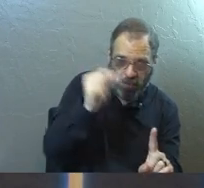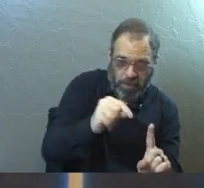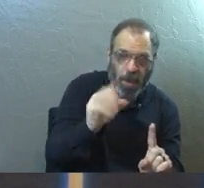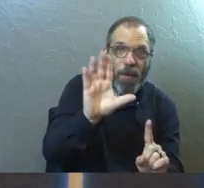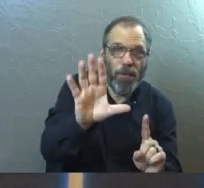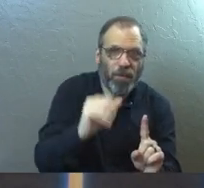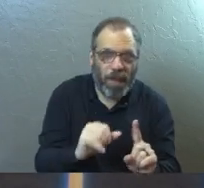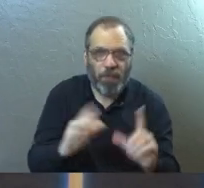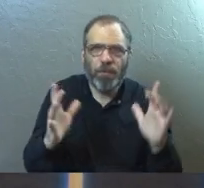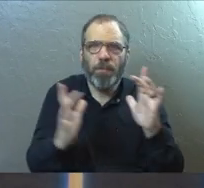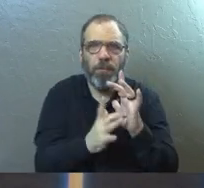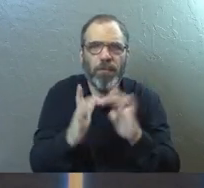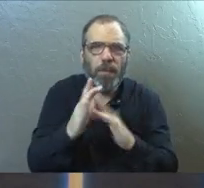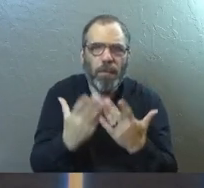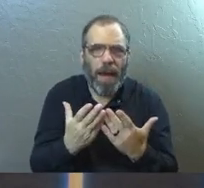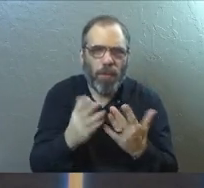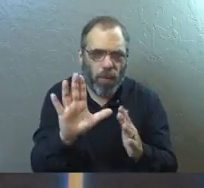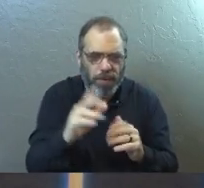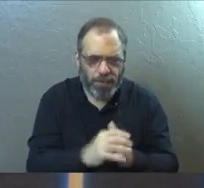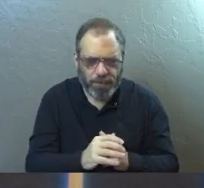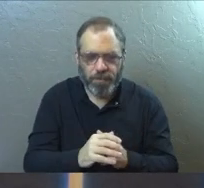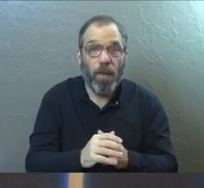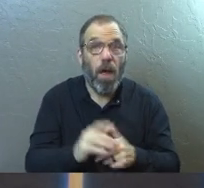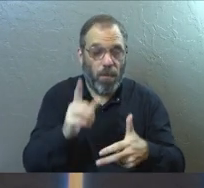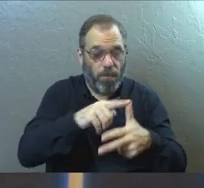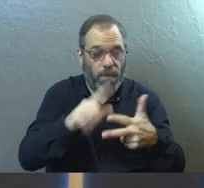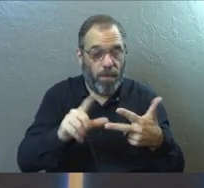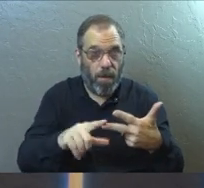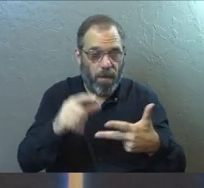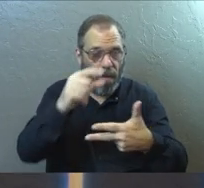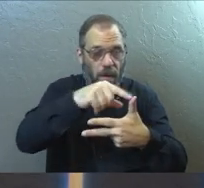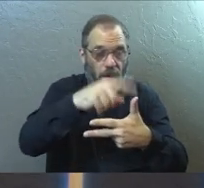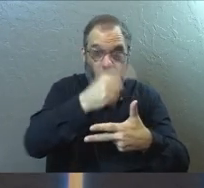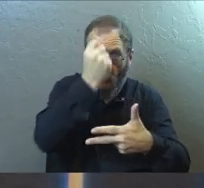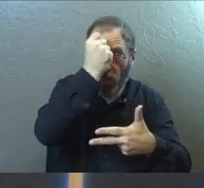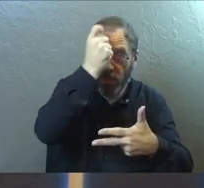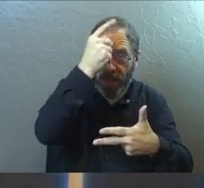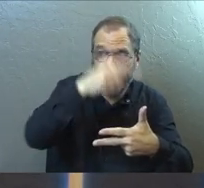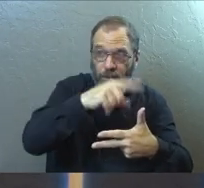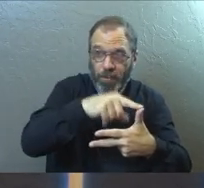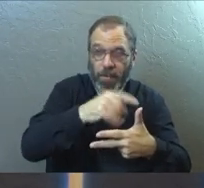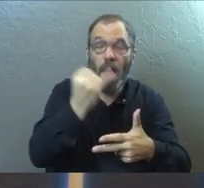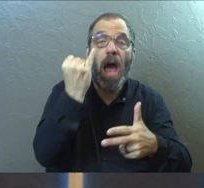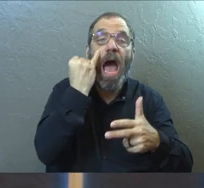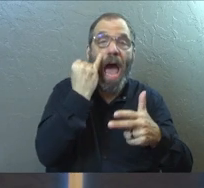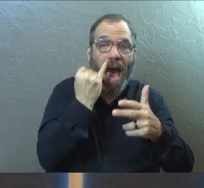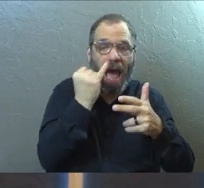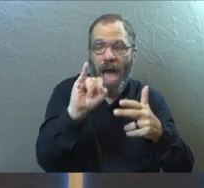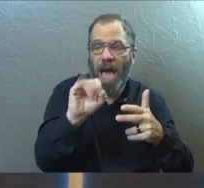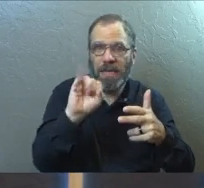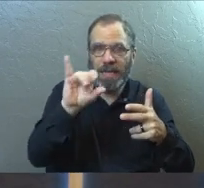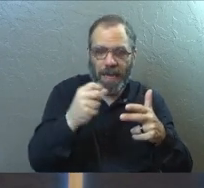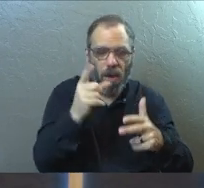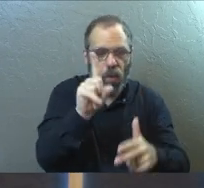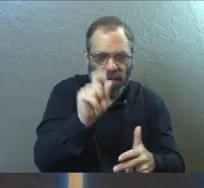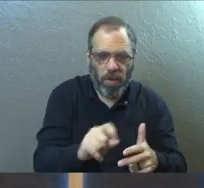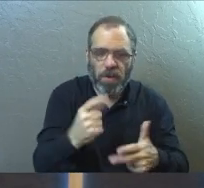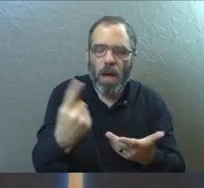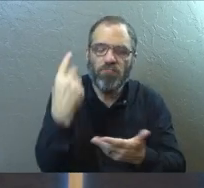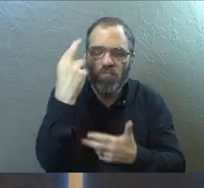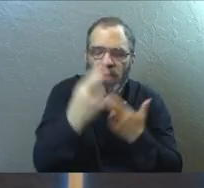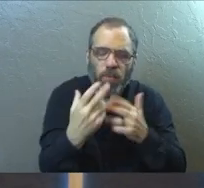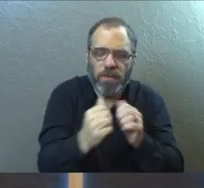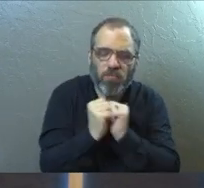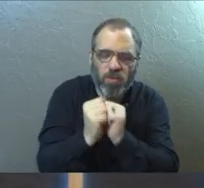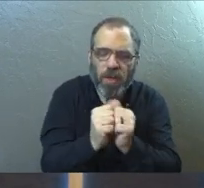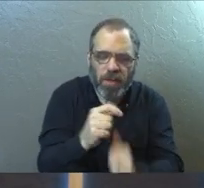So let's see the scripture talk about this same idea. Three parts of faith. First off, understand, look at this Isaiah 118. Come now, let us reason together,